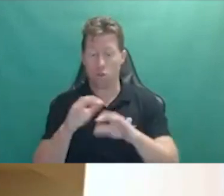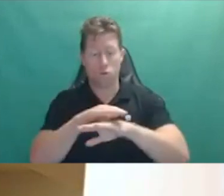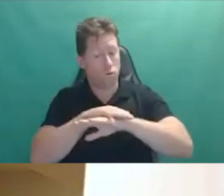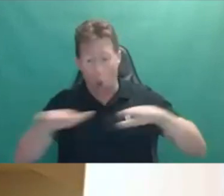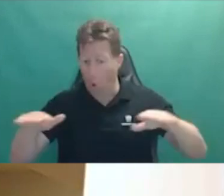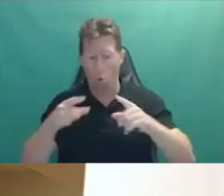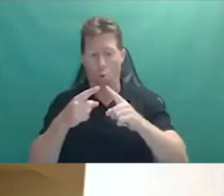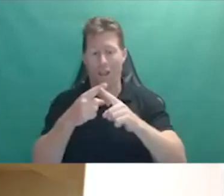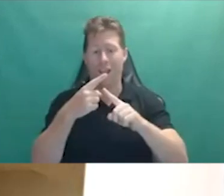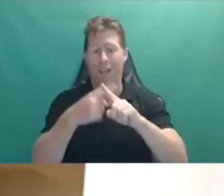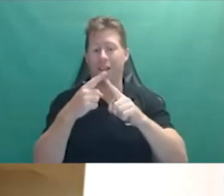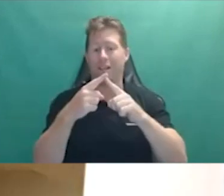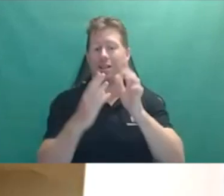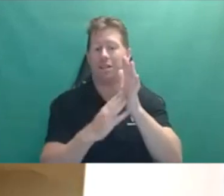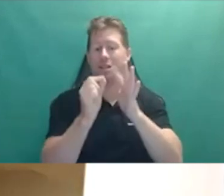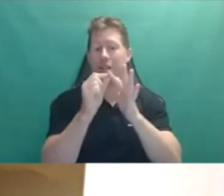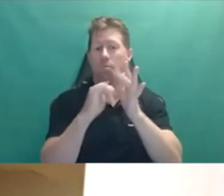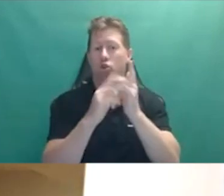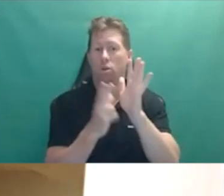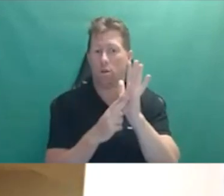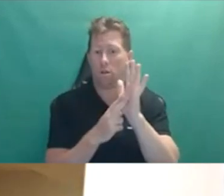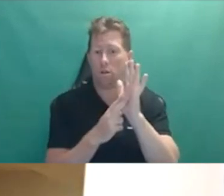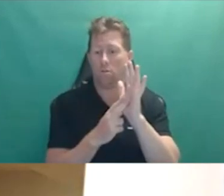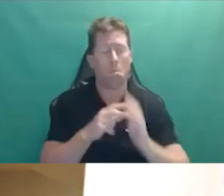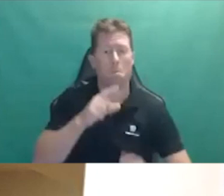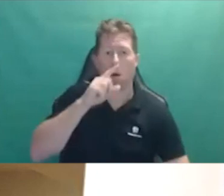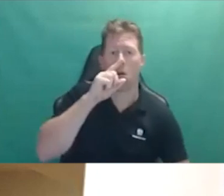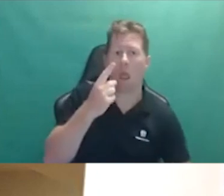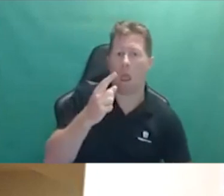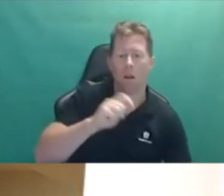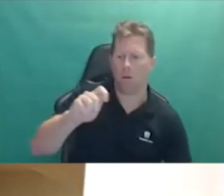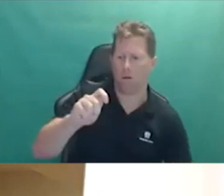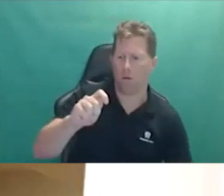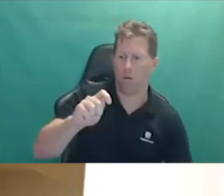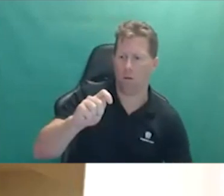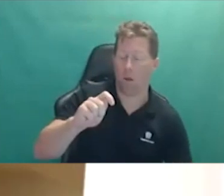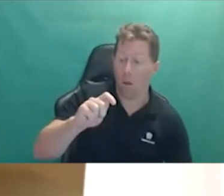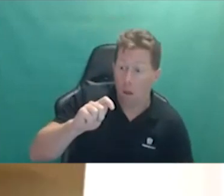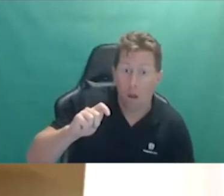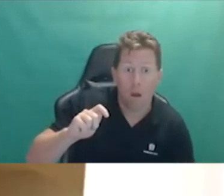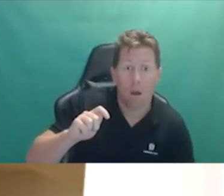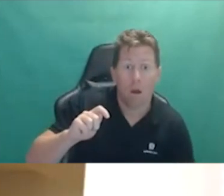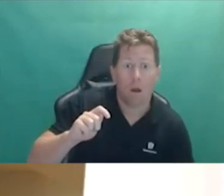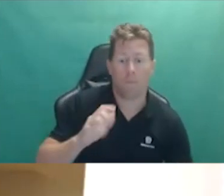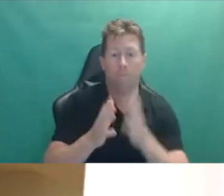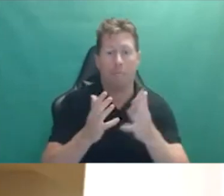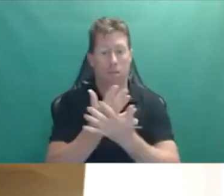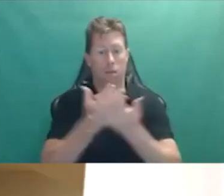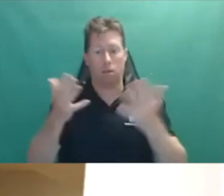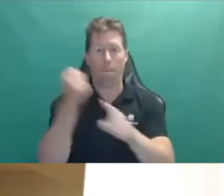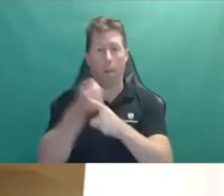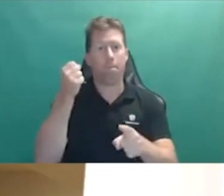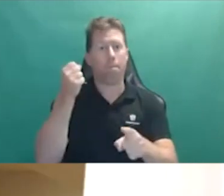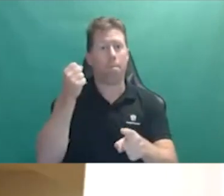assessment will not be a reviewable decision either. So this has enormous ramifications. So for example an applicant